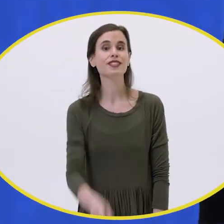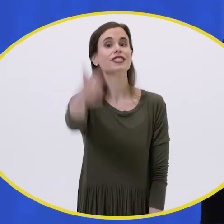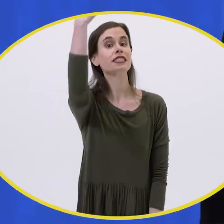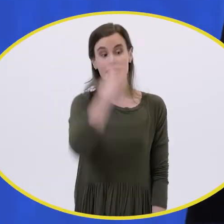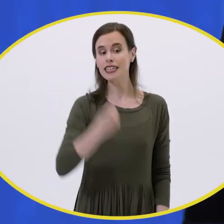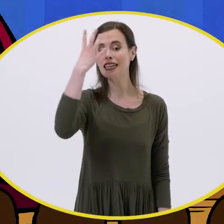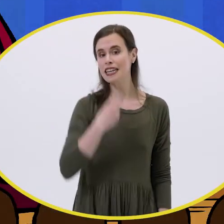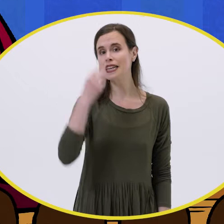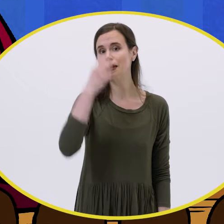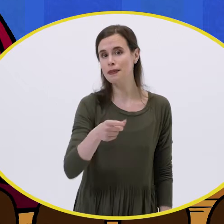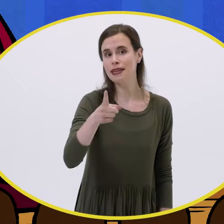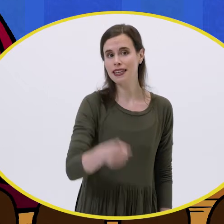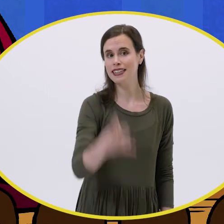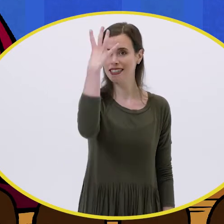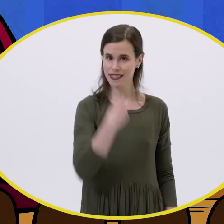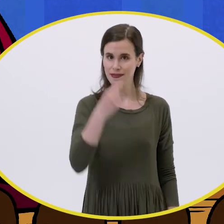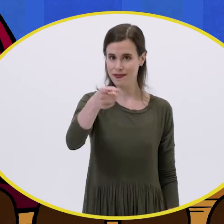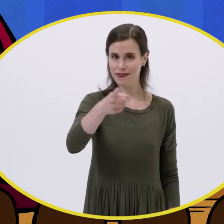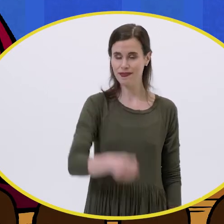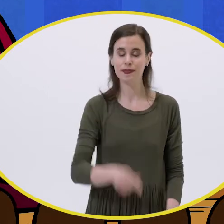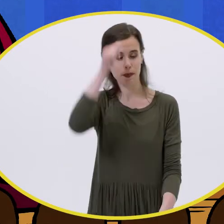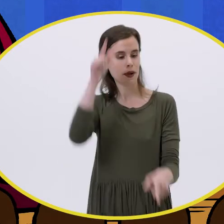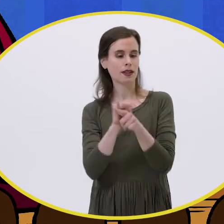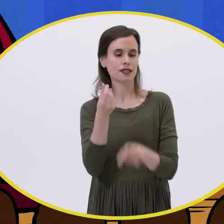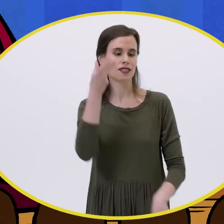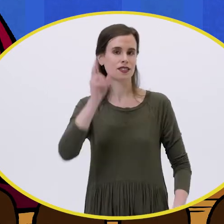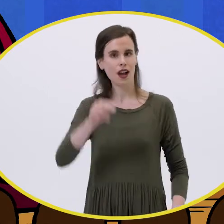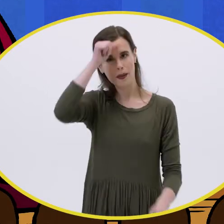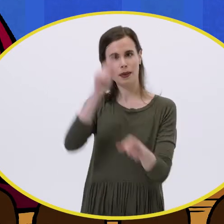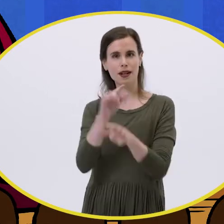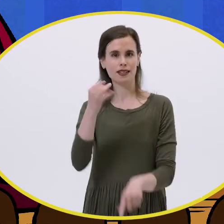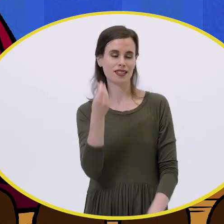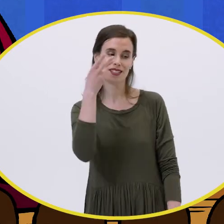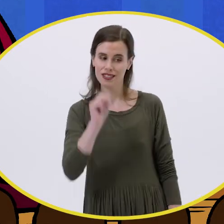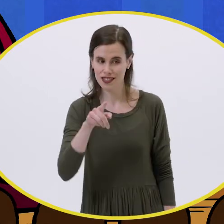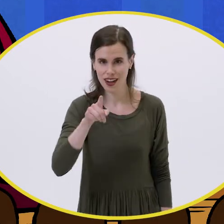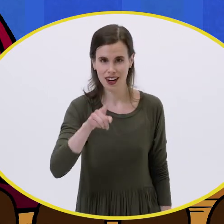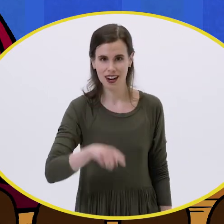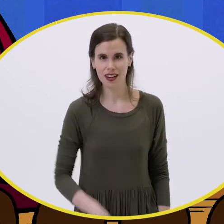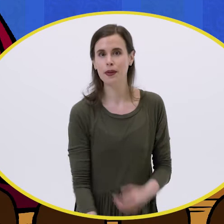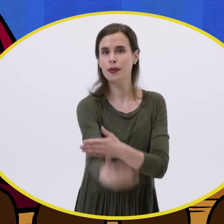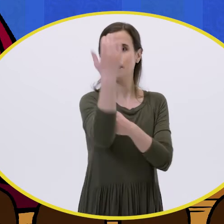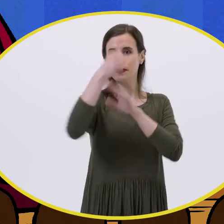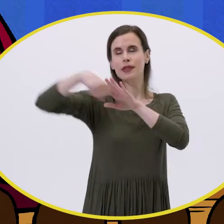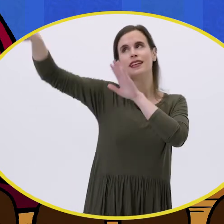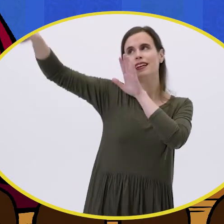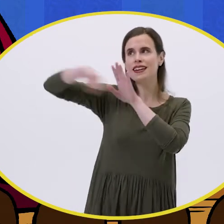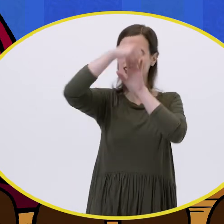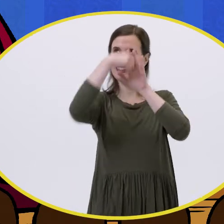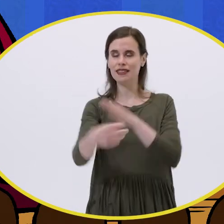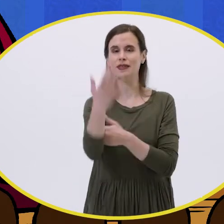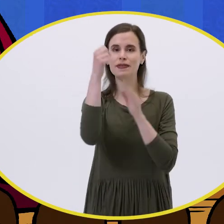ding, ding, ding, ding Are you sleeping? Are you sleeping? Brother John